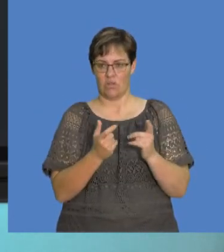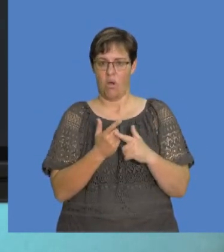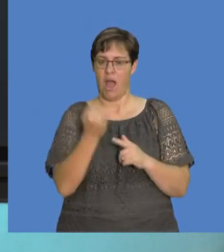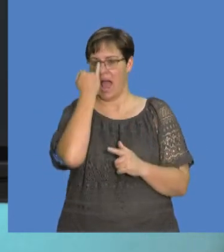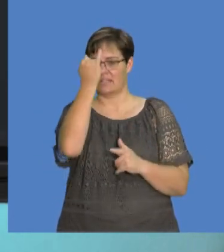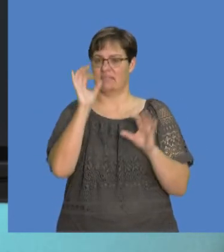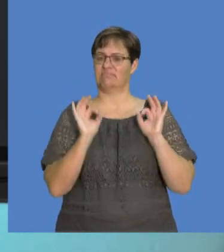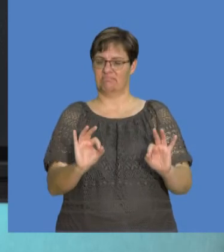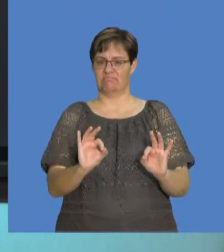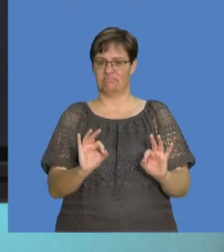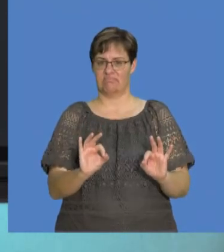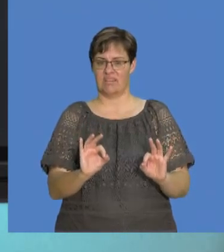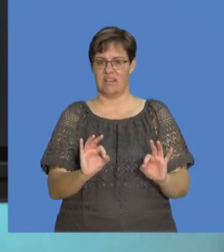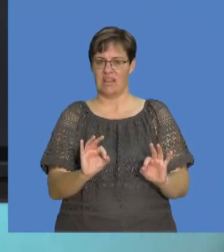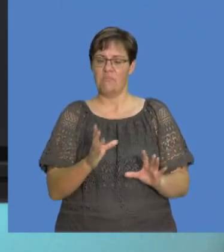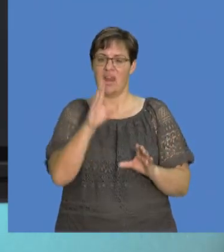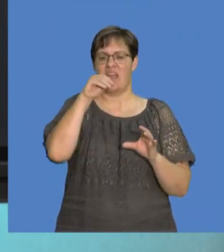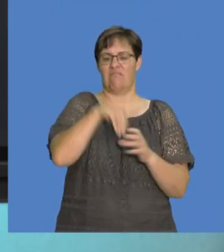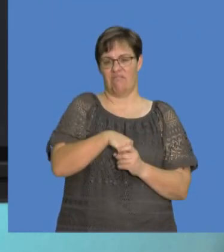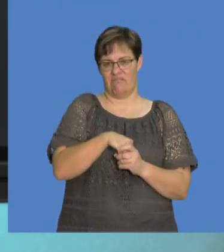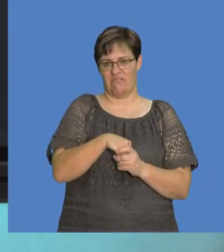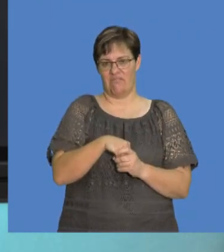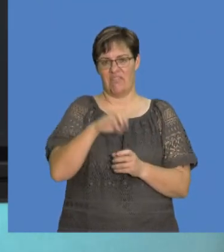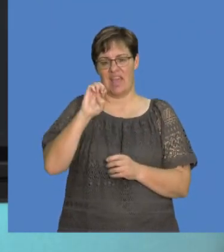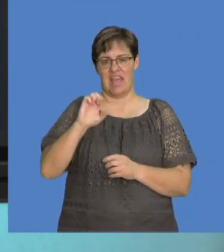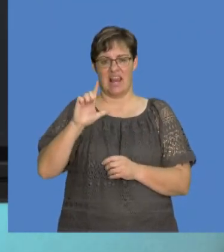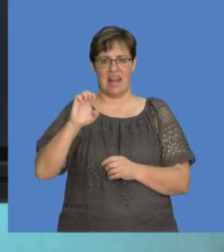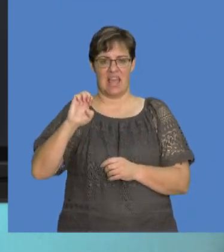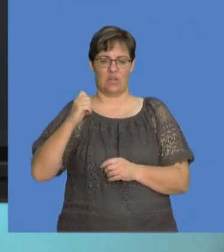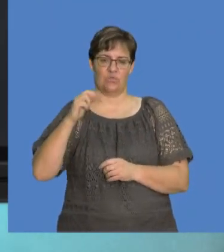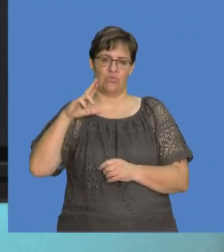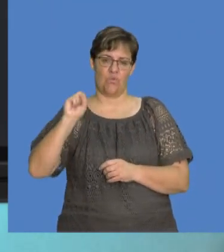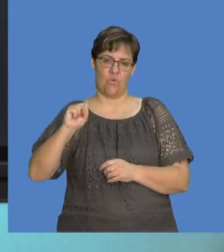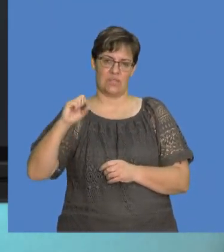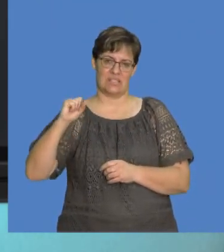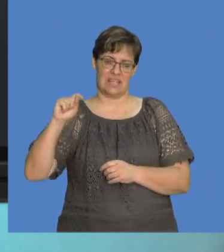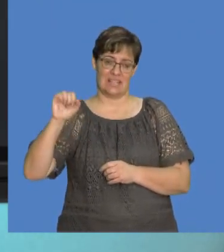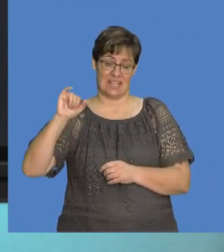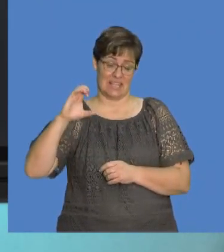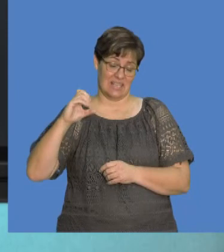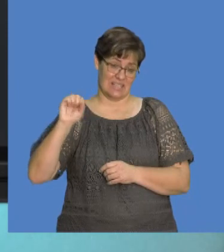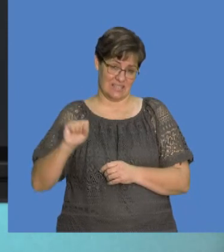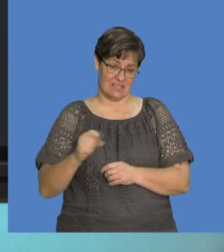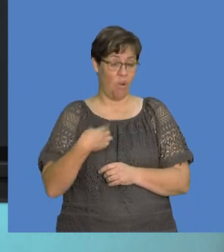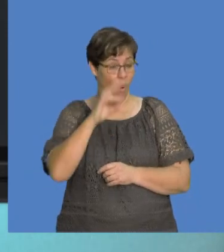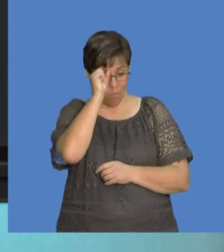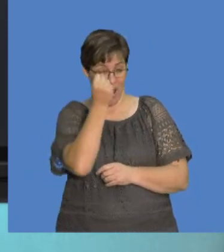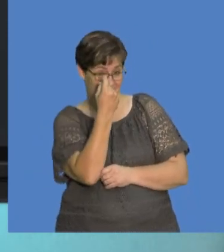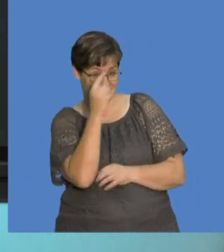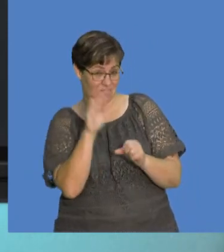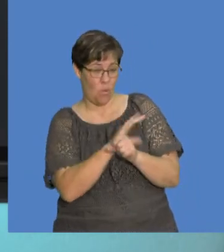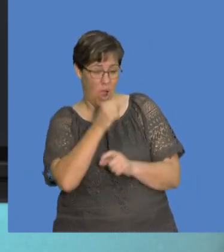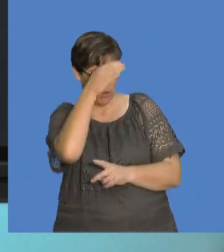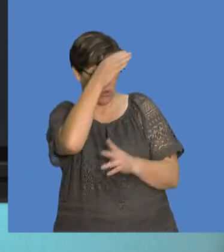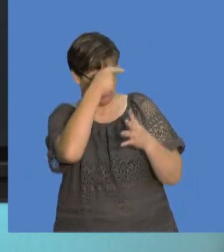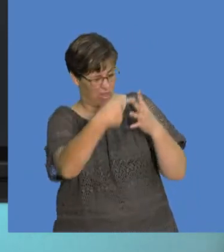come together to make the big idea of what exactly is involved in electrostatics. Hopefully that makes sense, okay, because